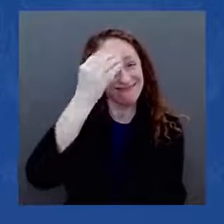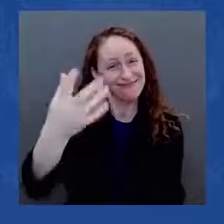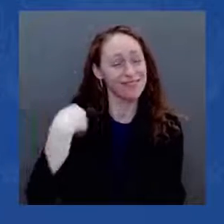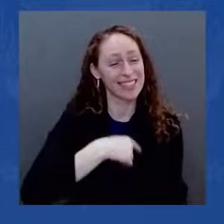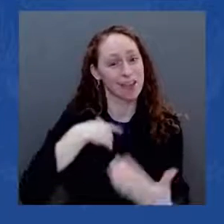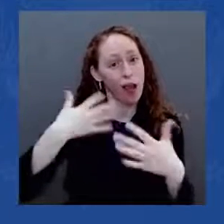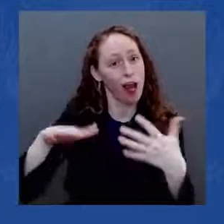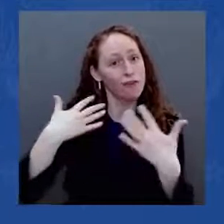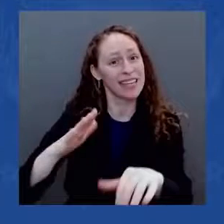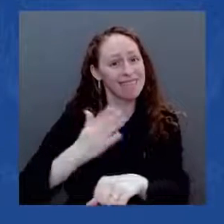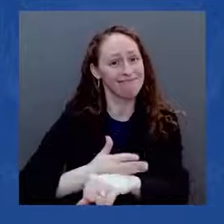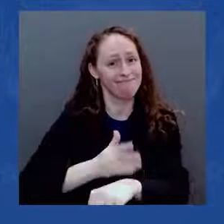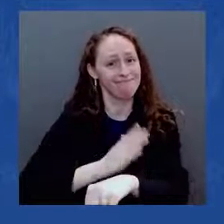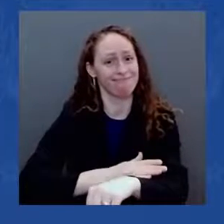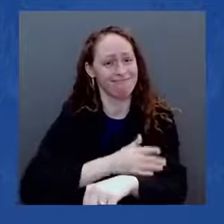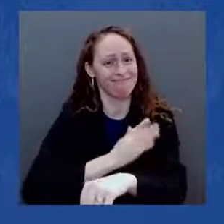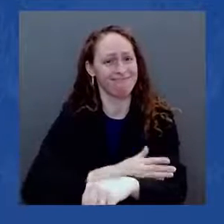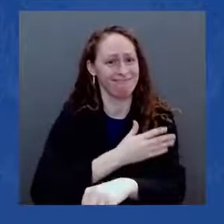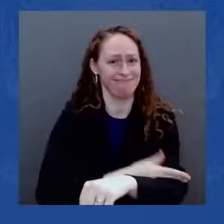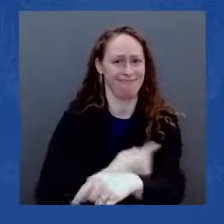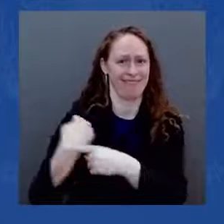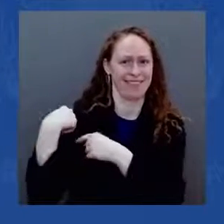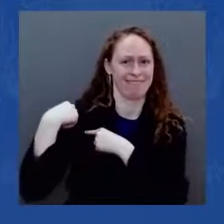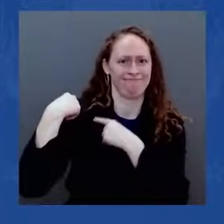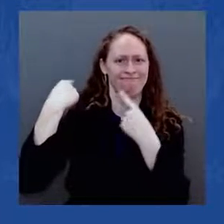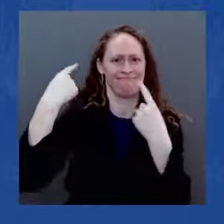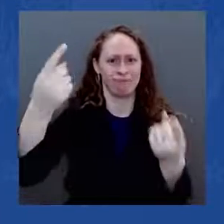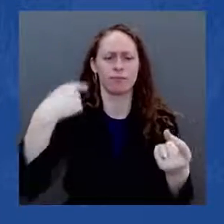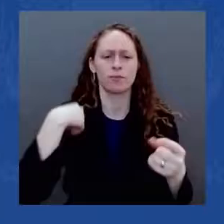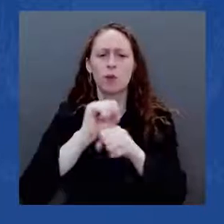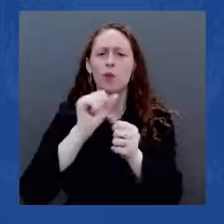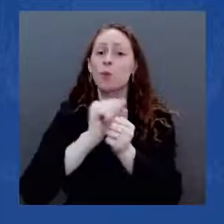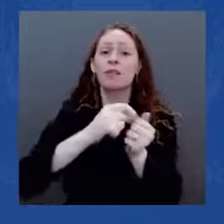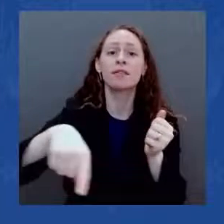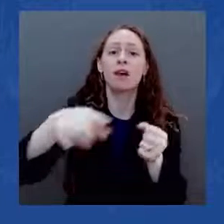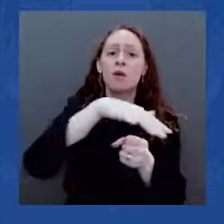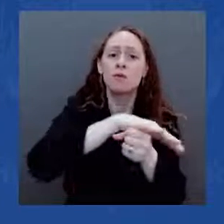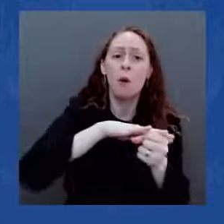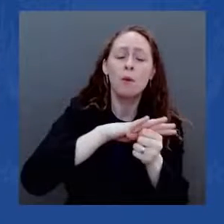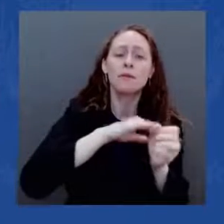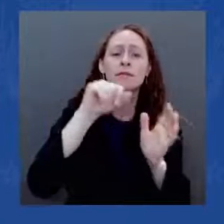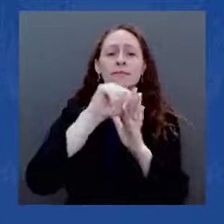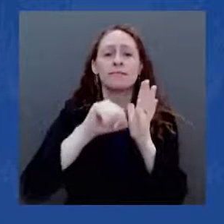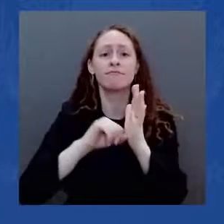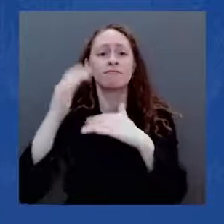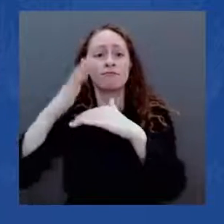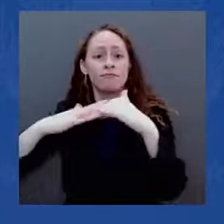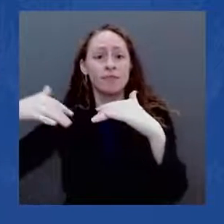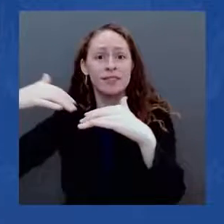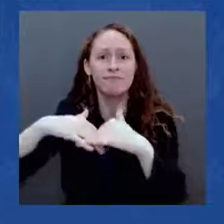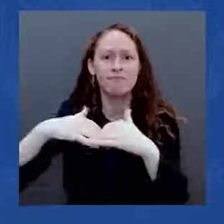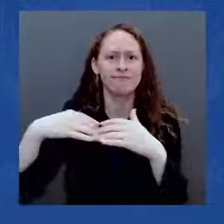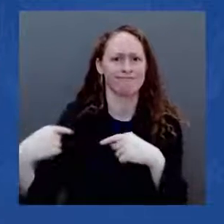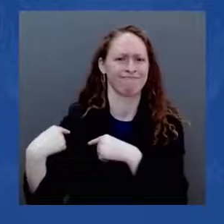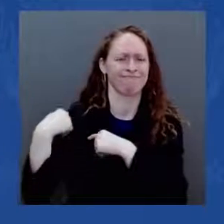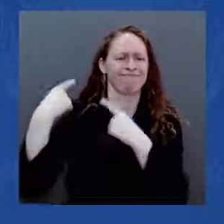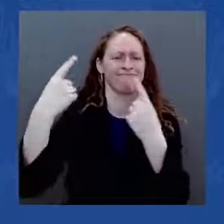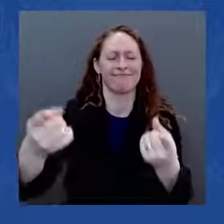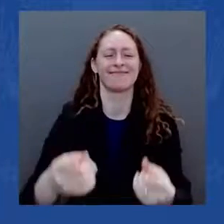territories, and tribes. We're breaking down silos across agencies. This is a one-team, one-fight mission to build a better,